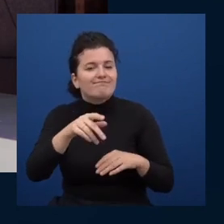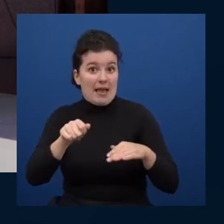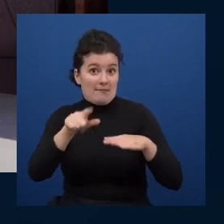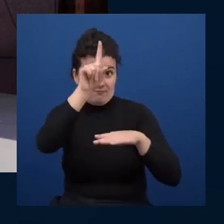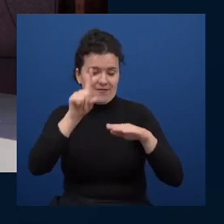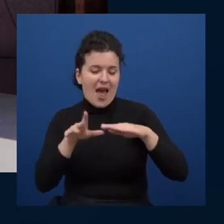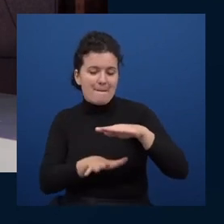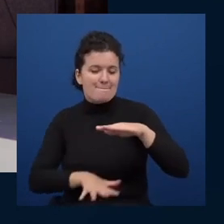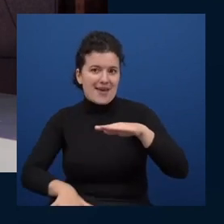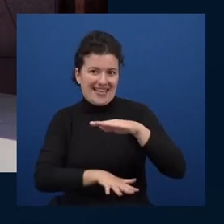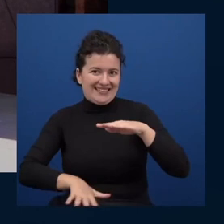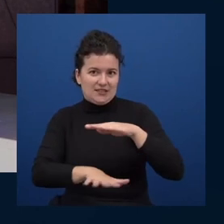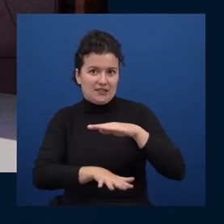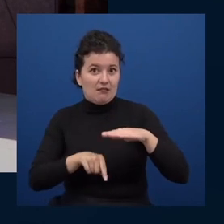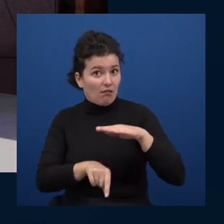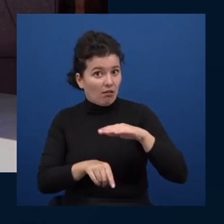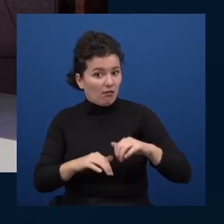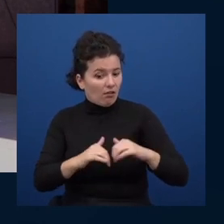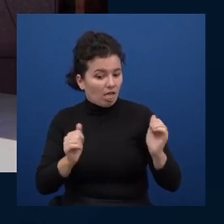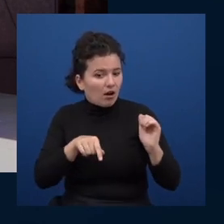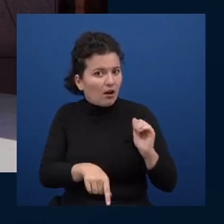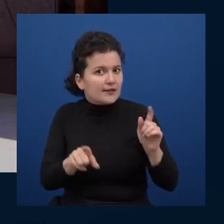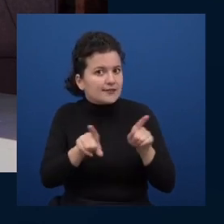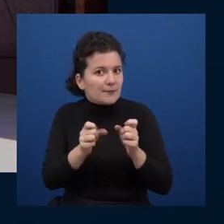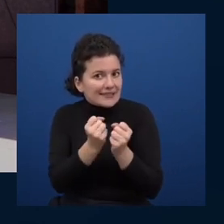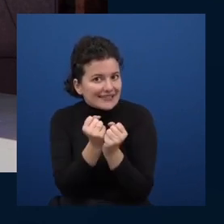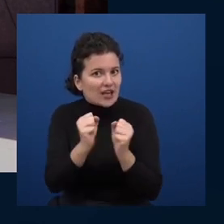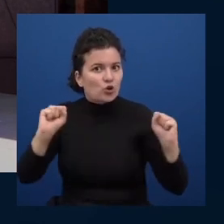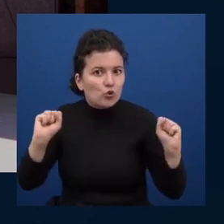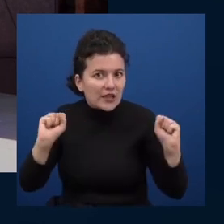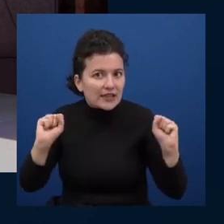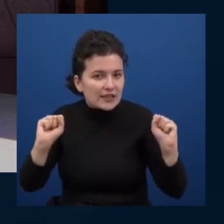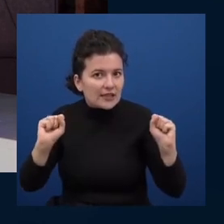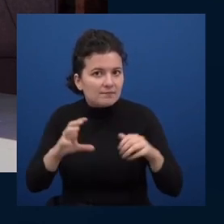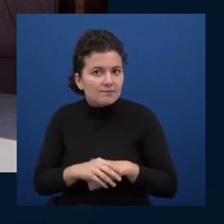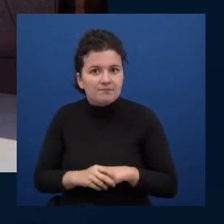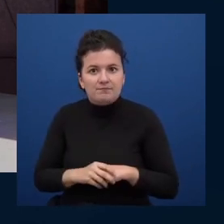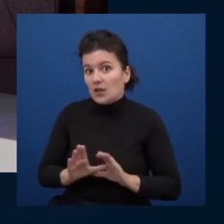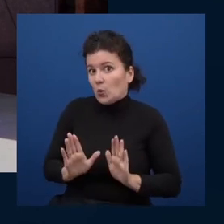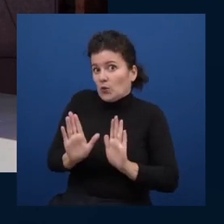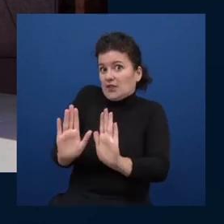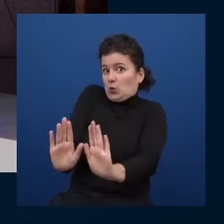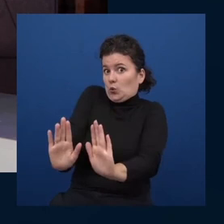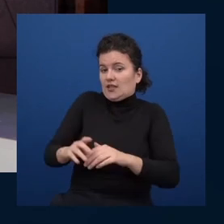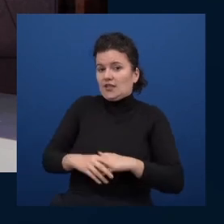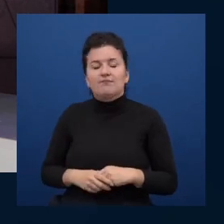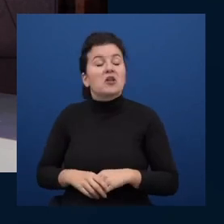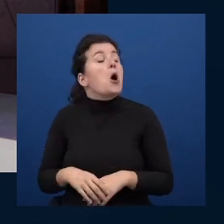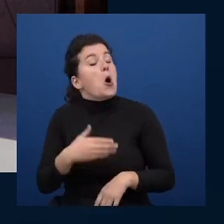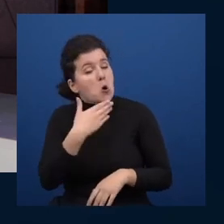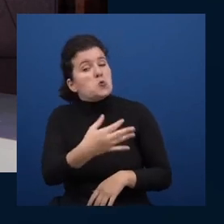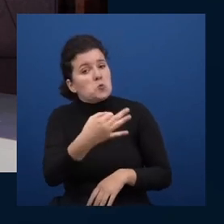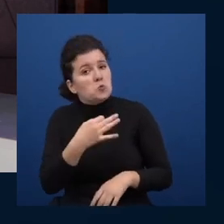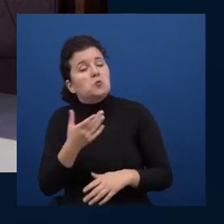isn't security maybe a basic that's a good one i think that the level of security that we get from our friends